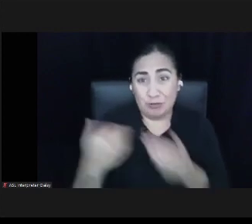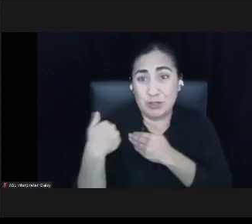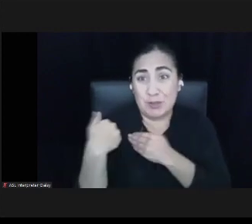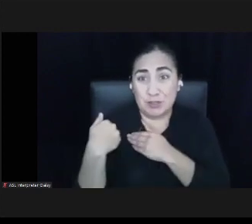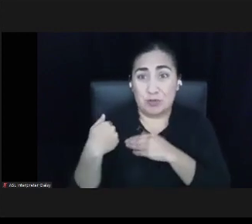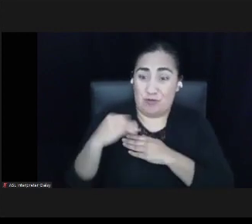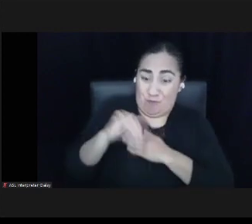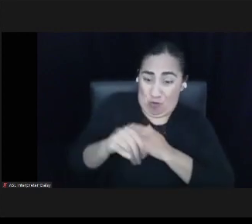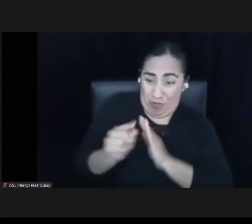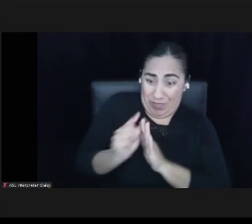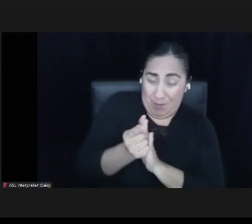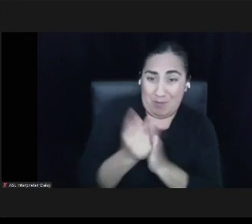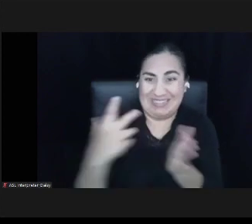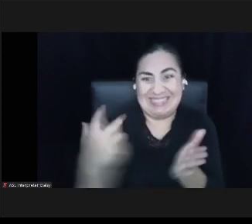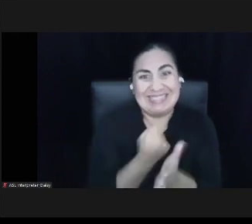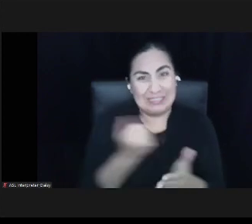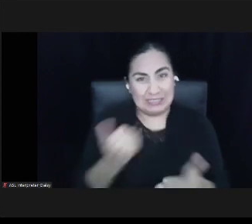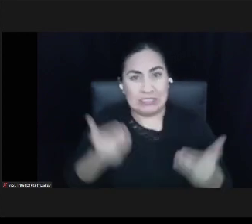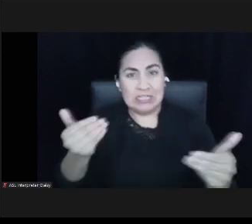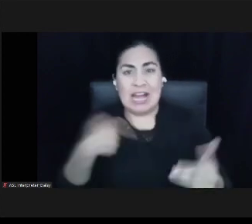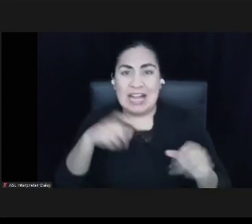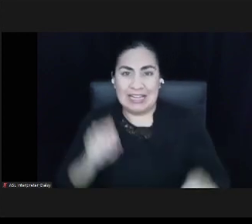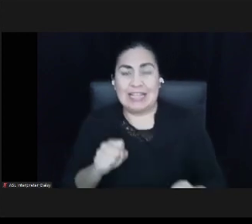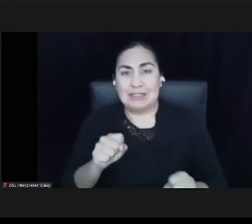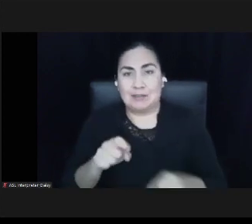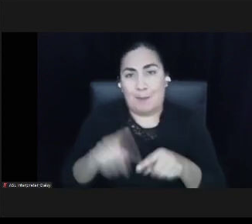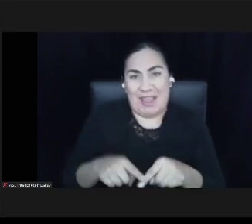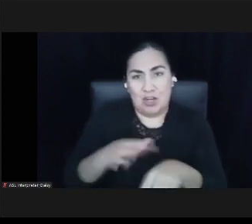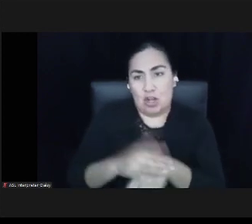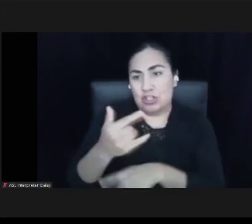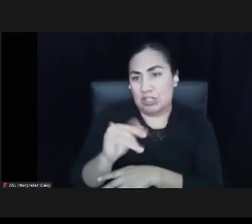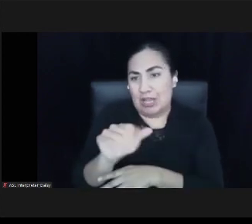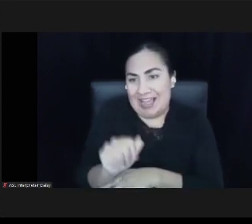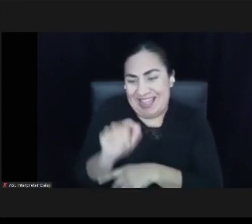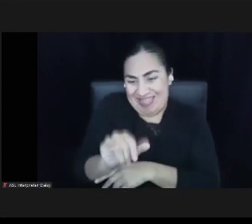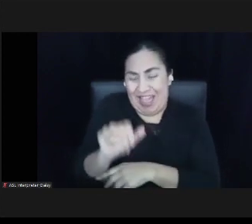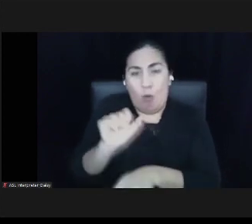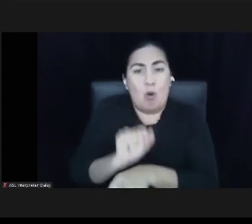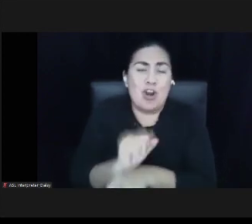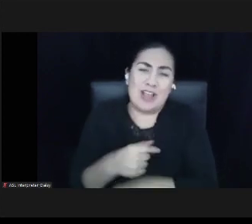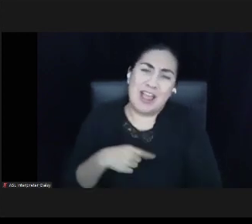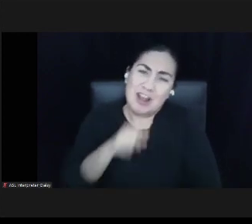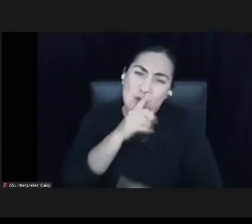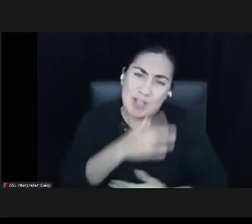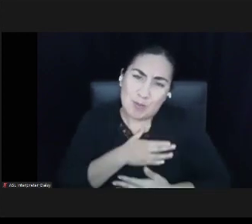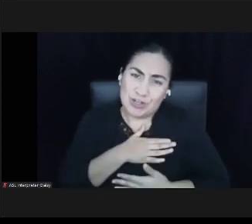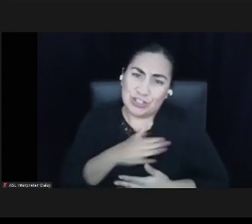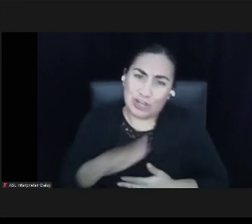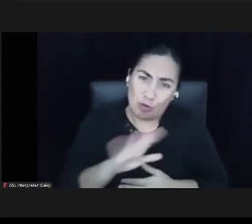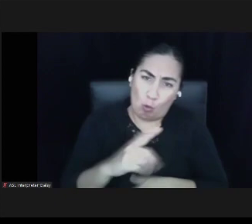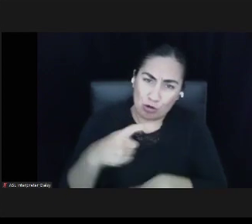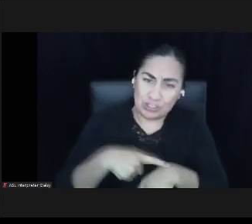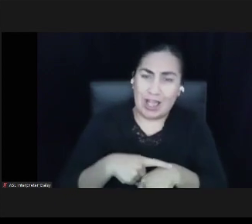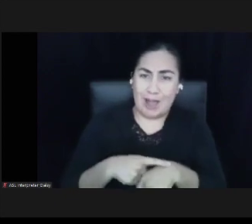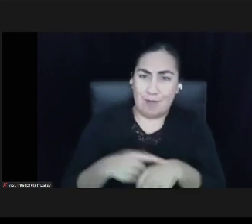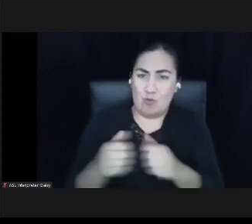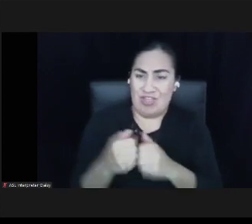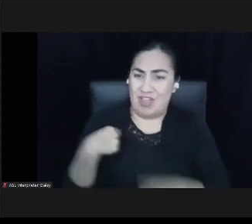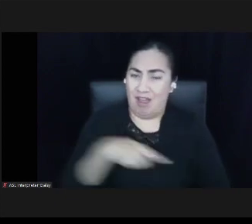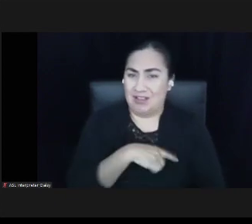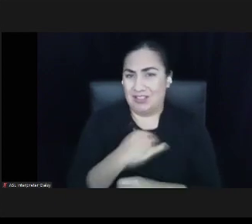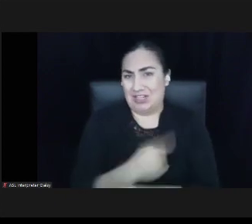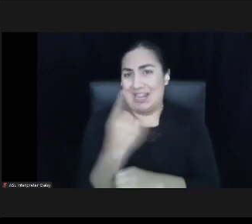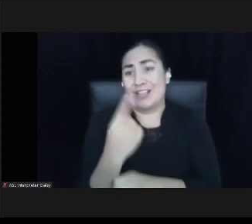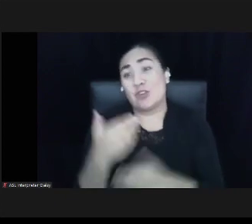to be a partner in that work. And I so appreciate all of you spending this time with us today. So thank you. And I will move us to the Q and